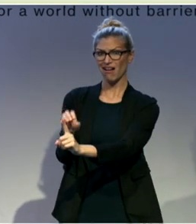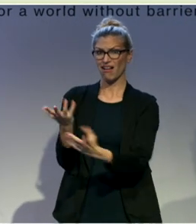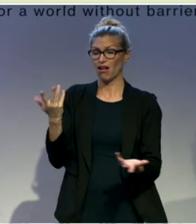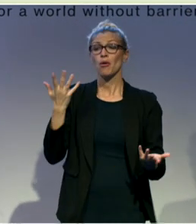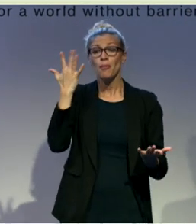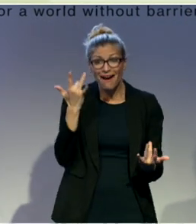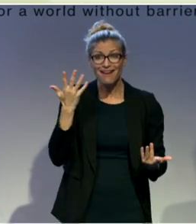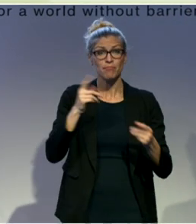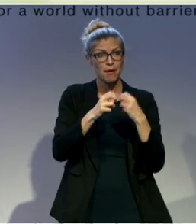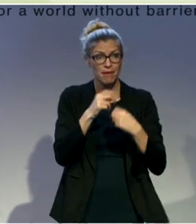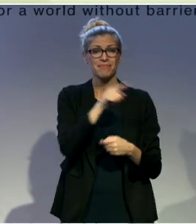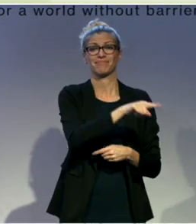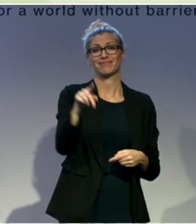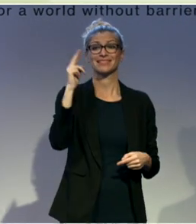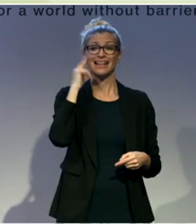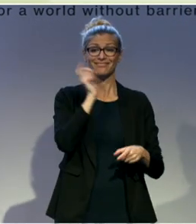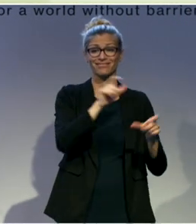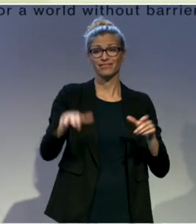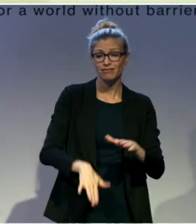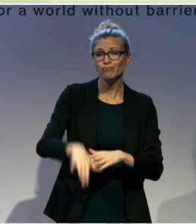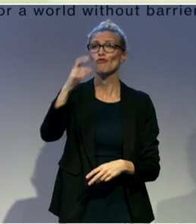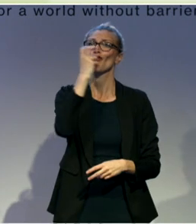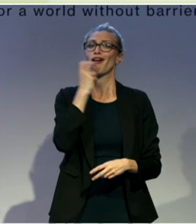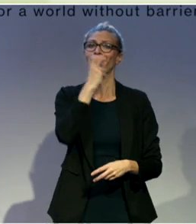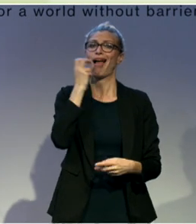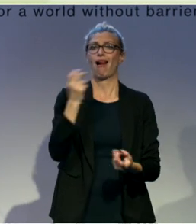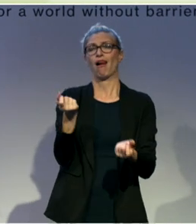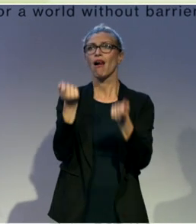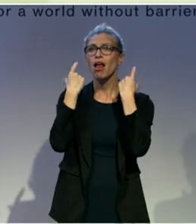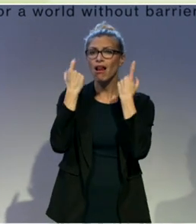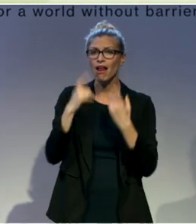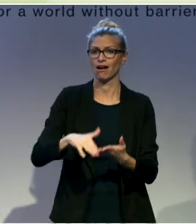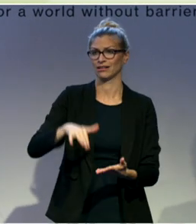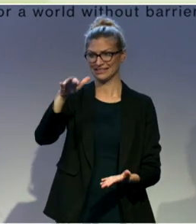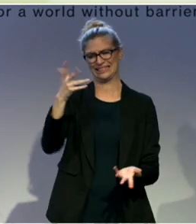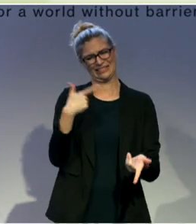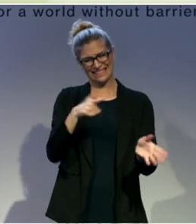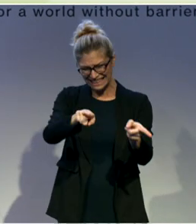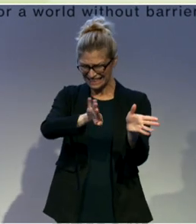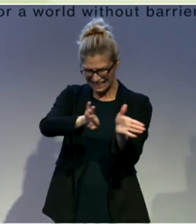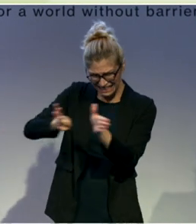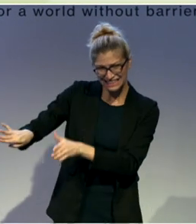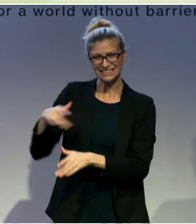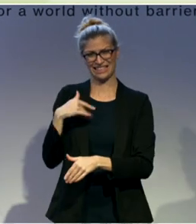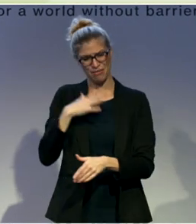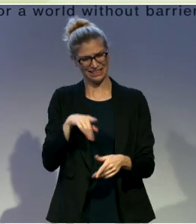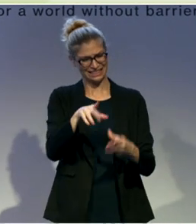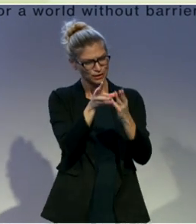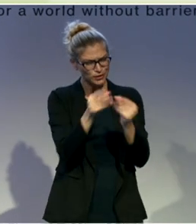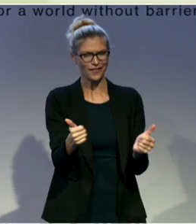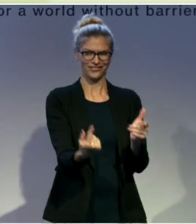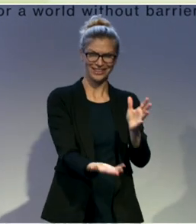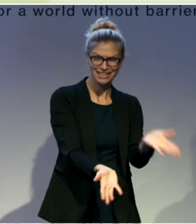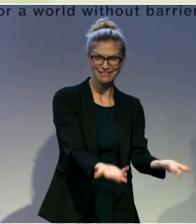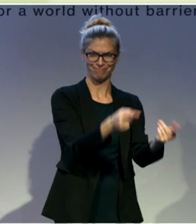eliminate this wall. And we want to eliminate this wall with our solution to, with instructions in